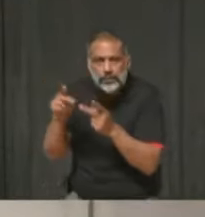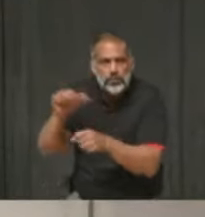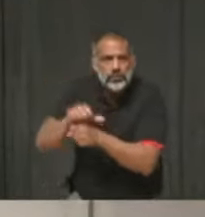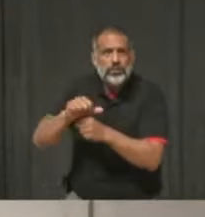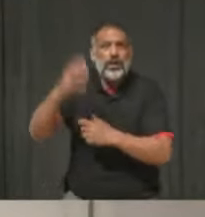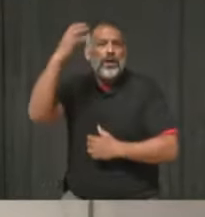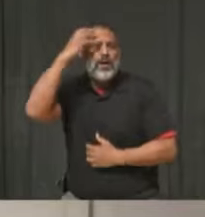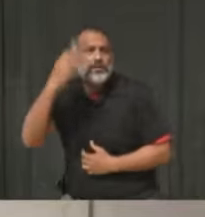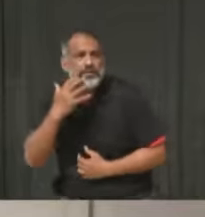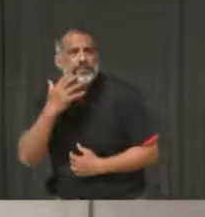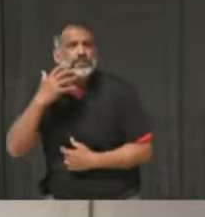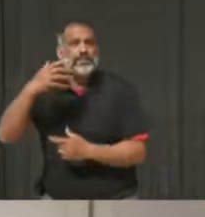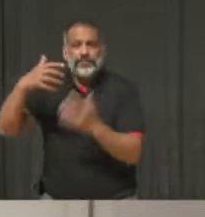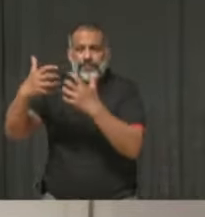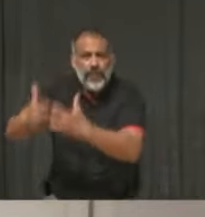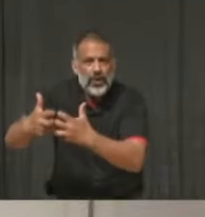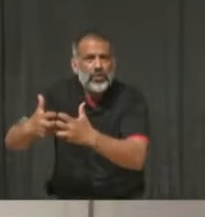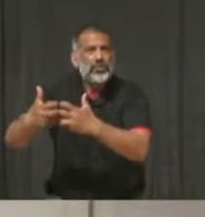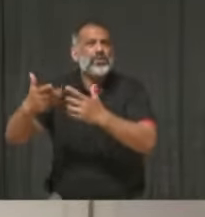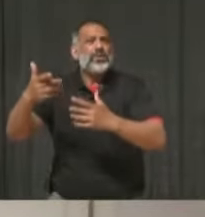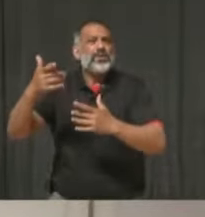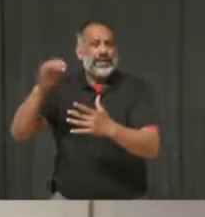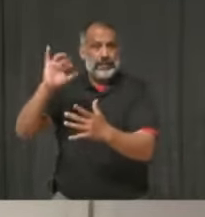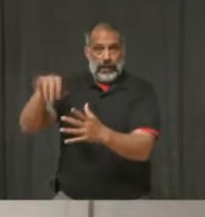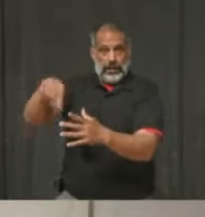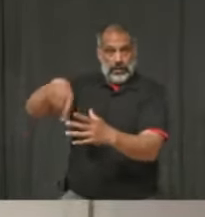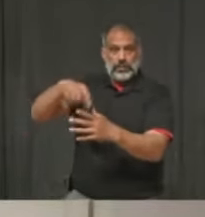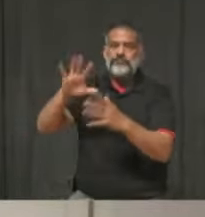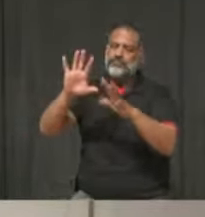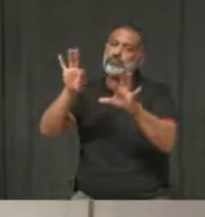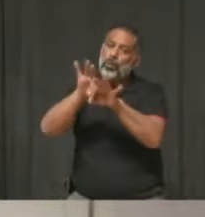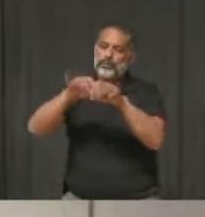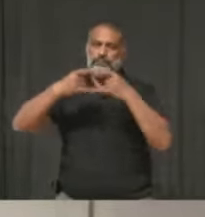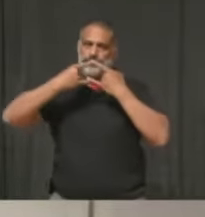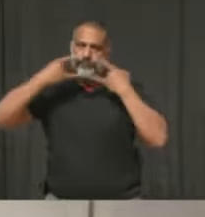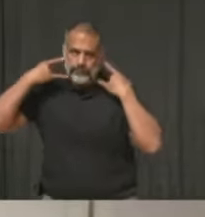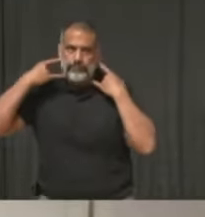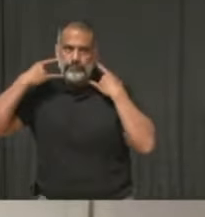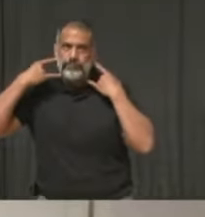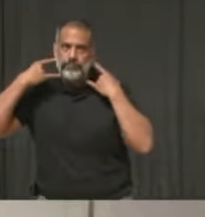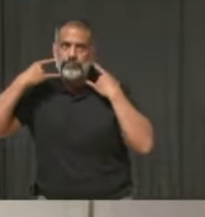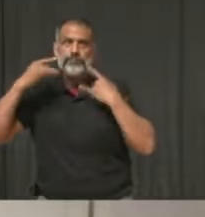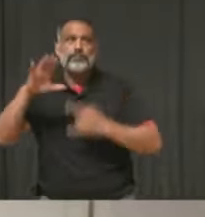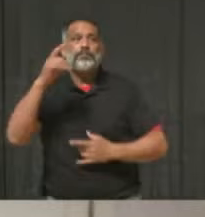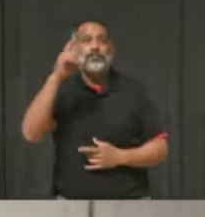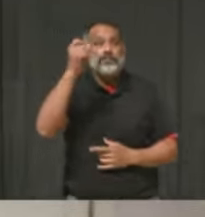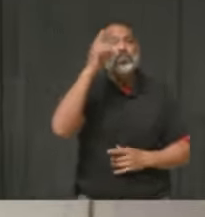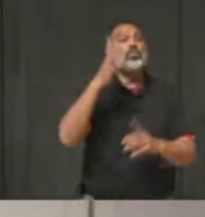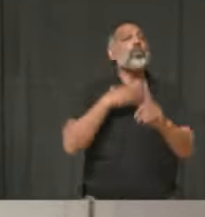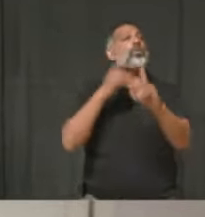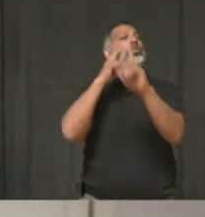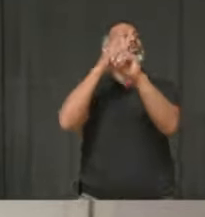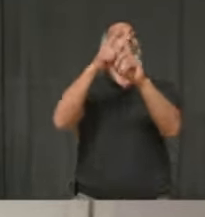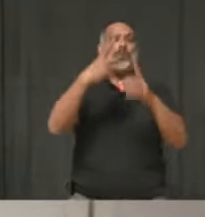always to wear a mask. But we should strive to be outside, and if we meet other people, only do that